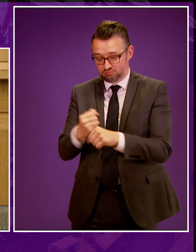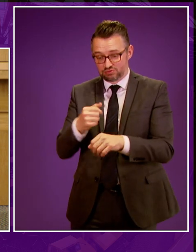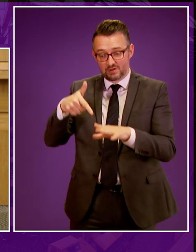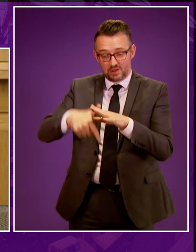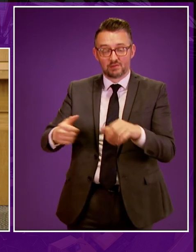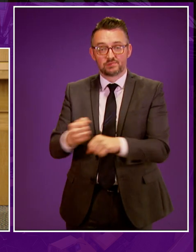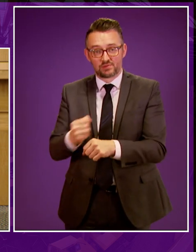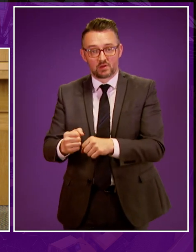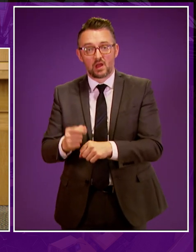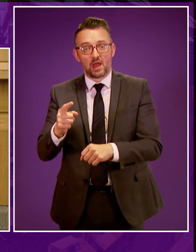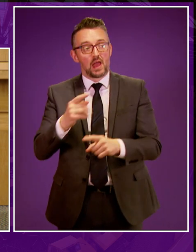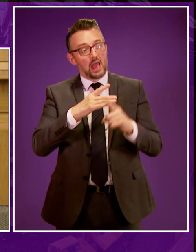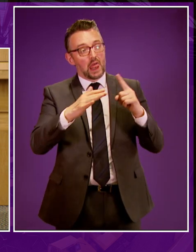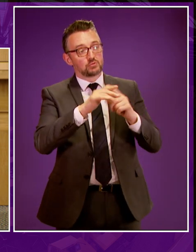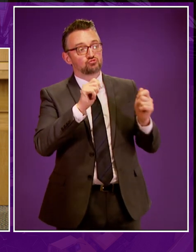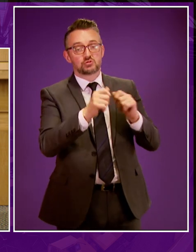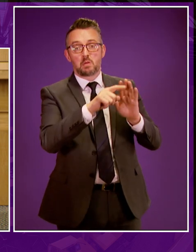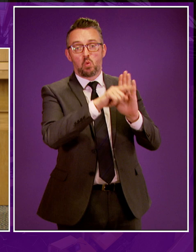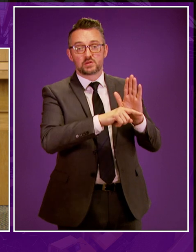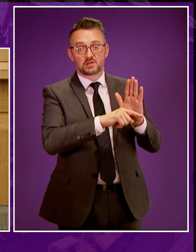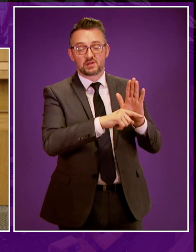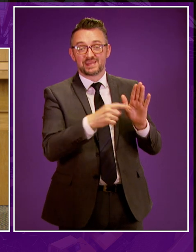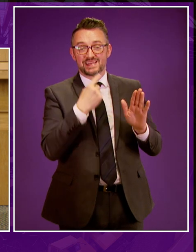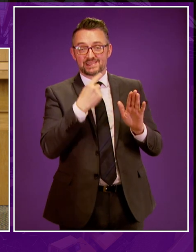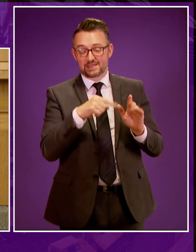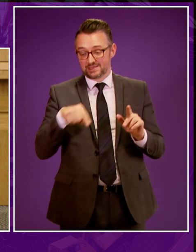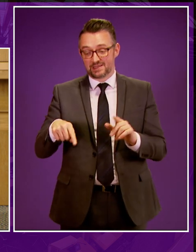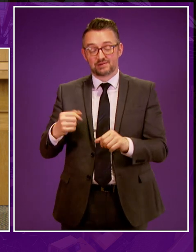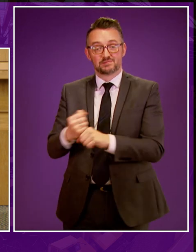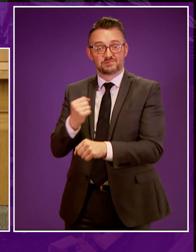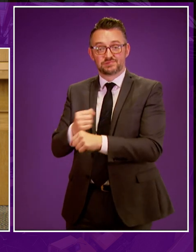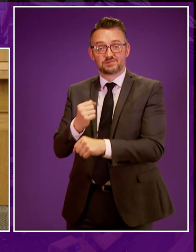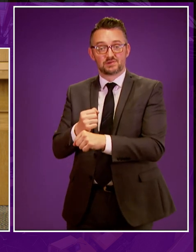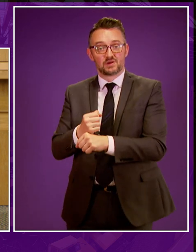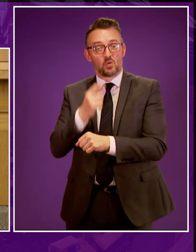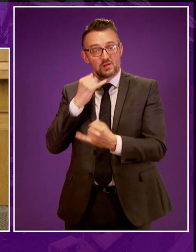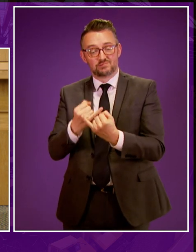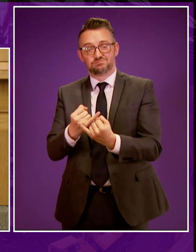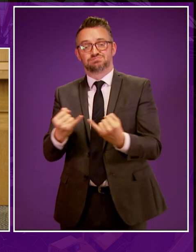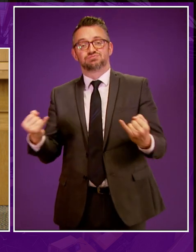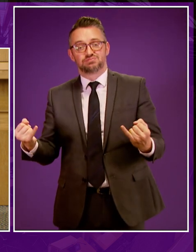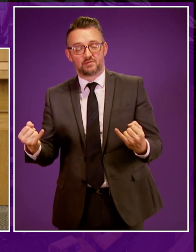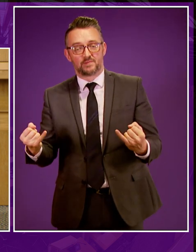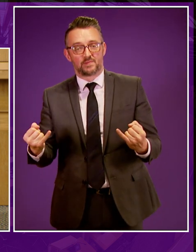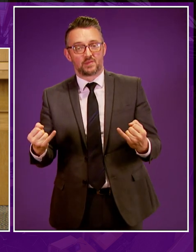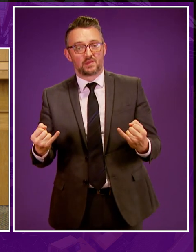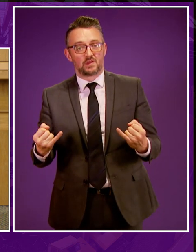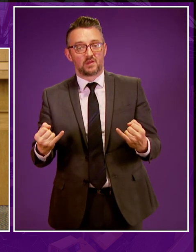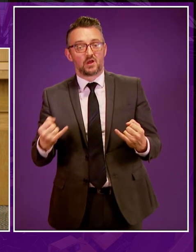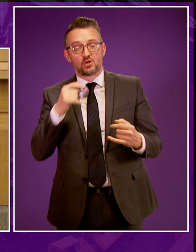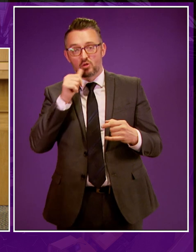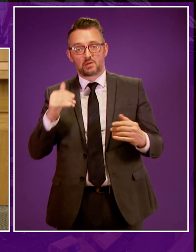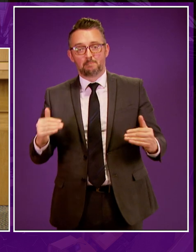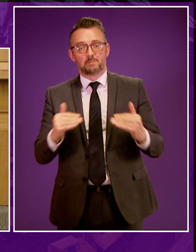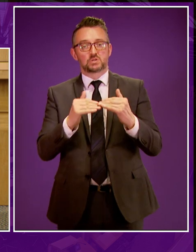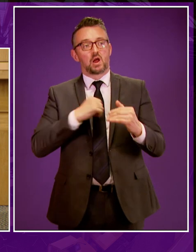the absence of strong climate change policies, it is likely that this production would increase cumulative emissions in the long run. This increase would work against